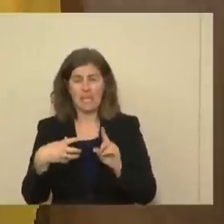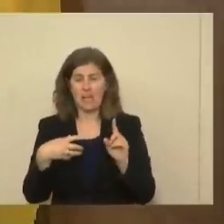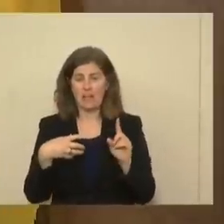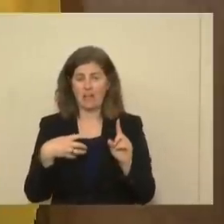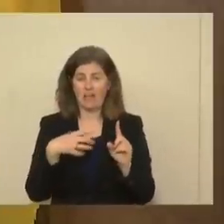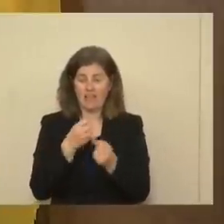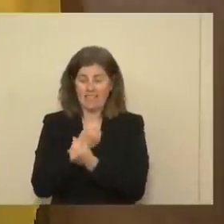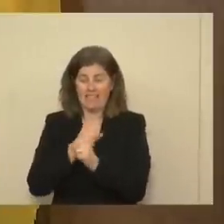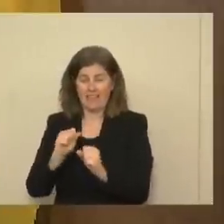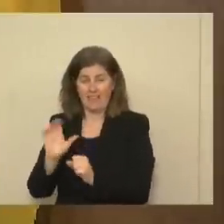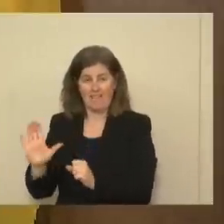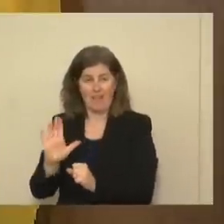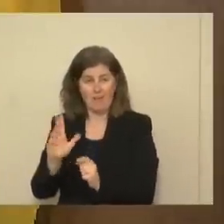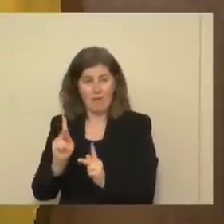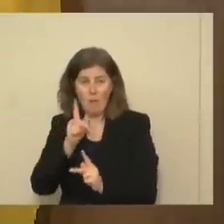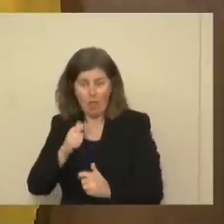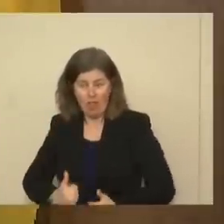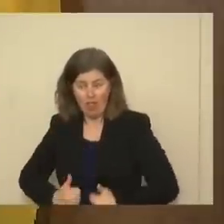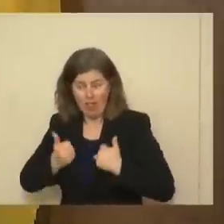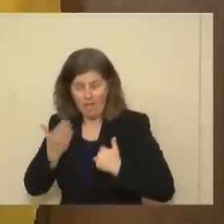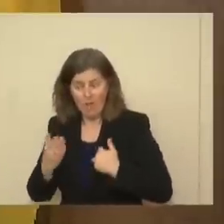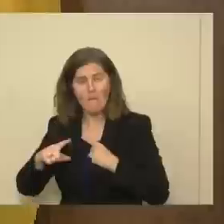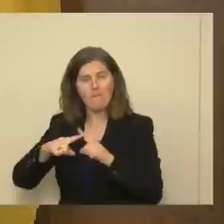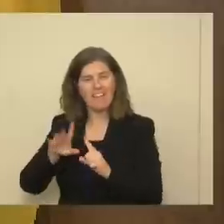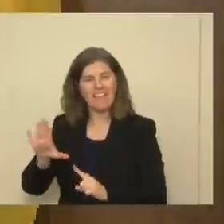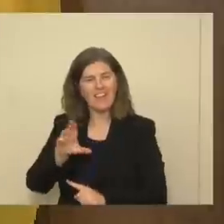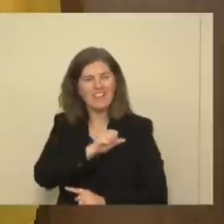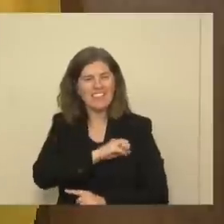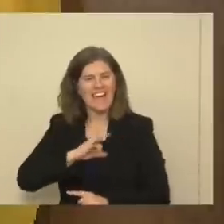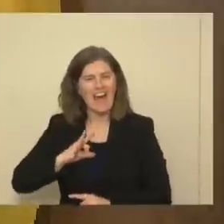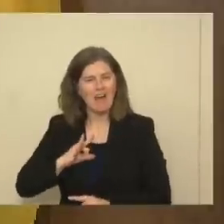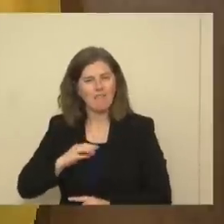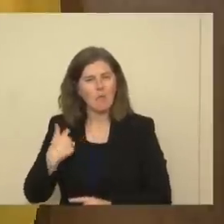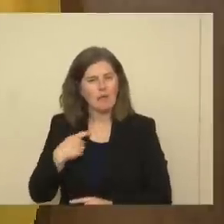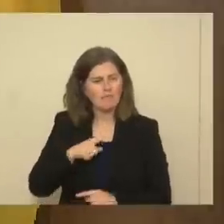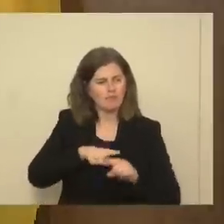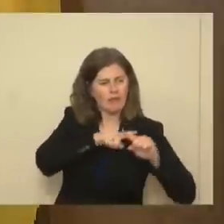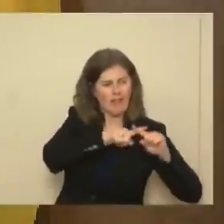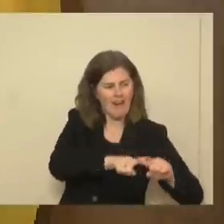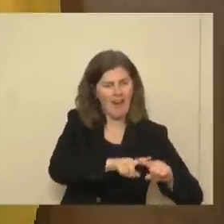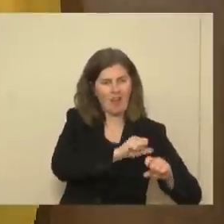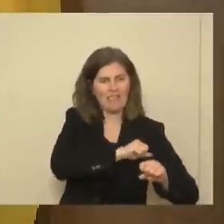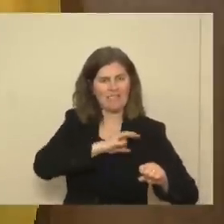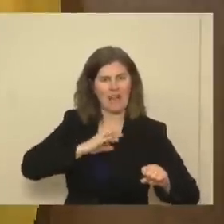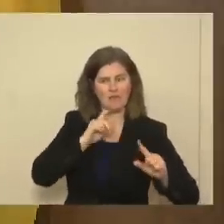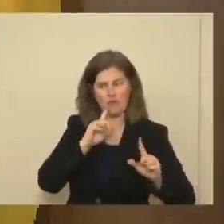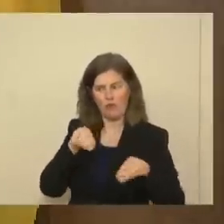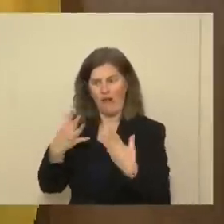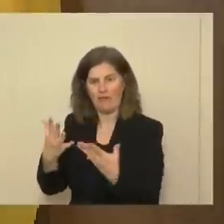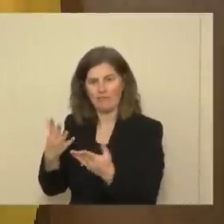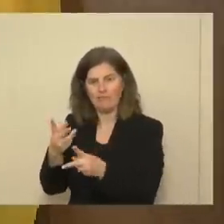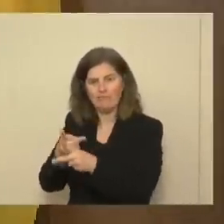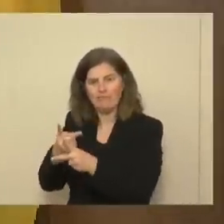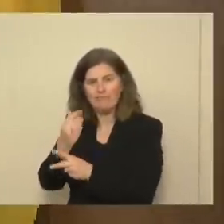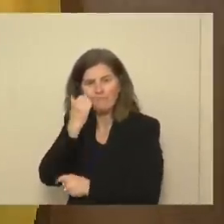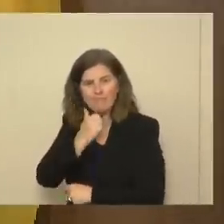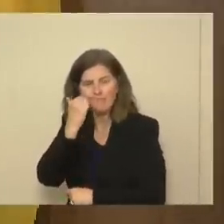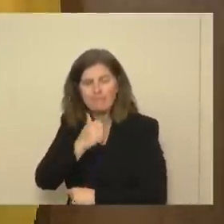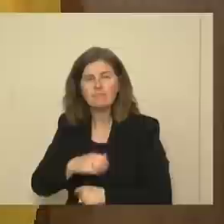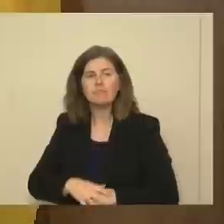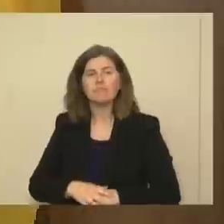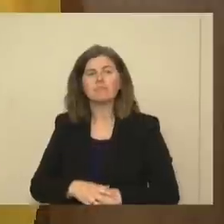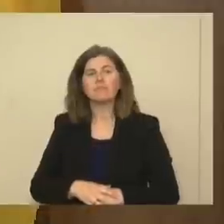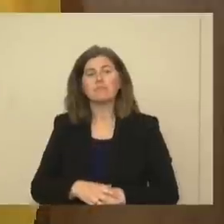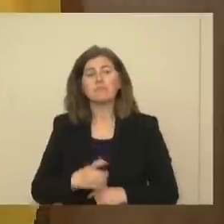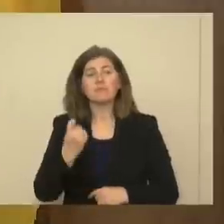residents but of the staff who work there, who we need in order to provide that daily care. And so